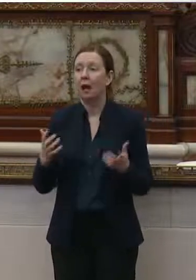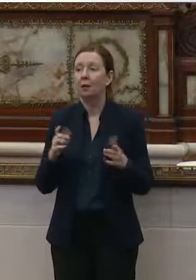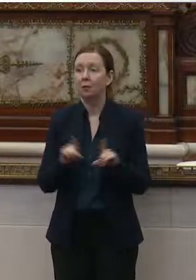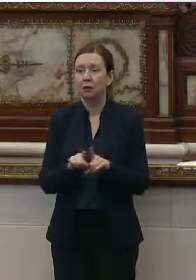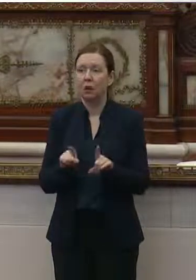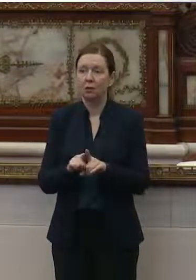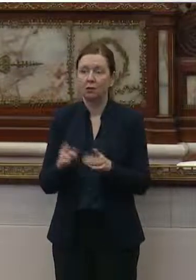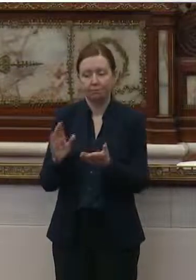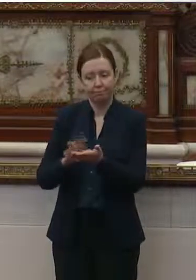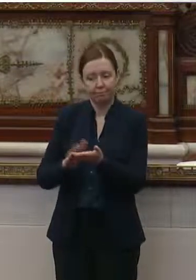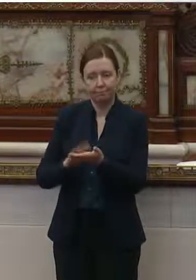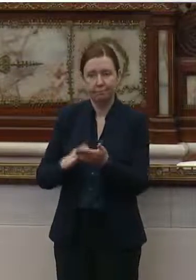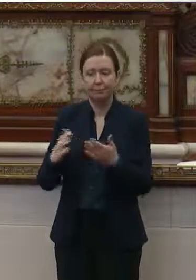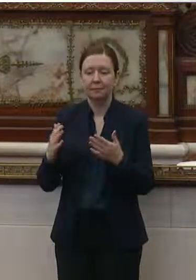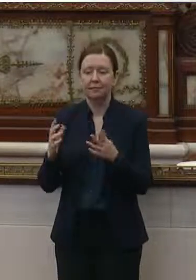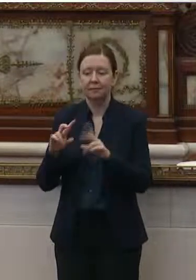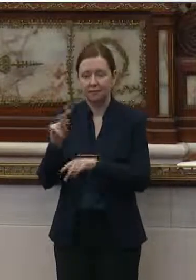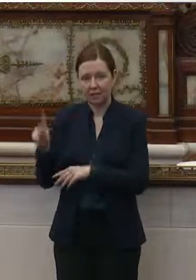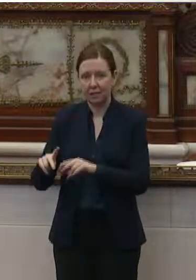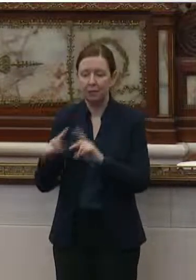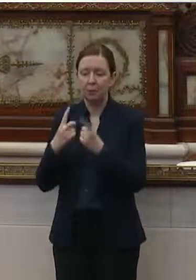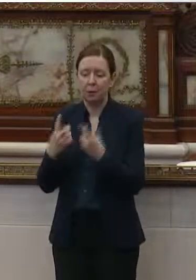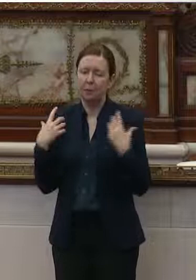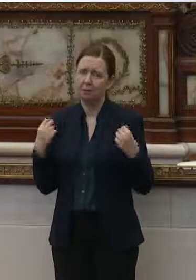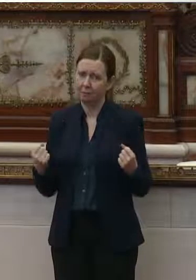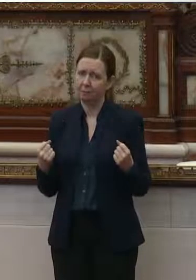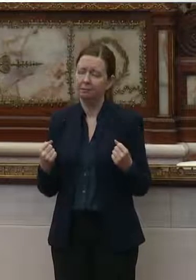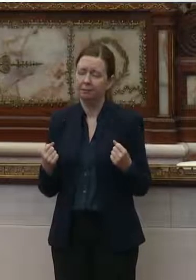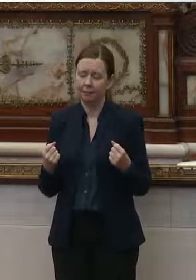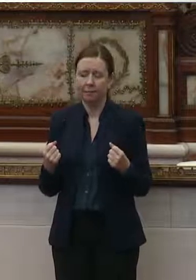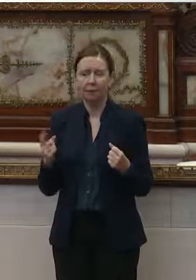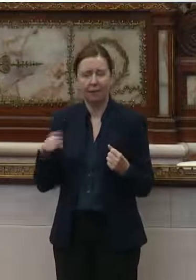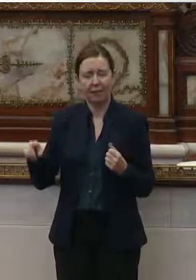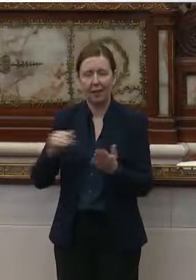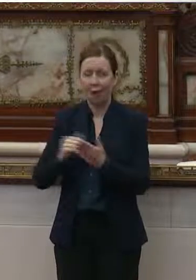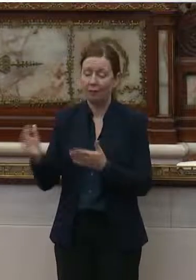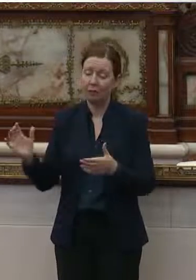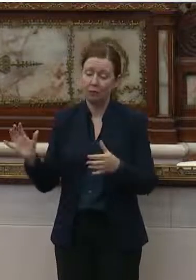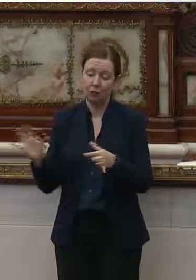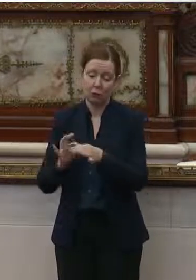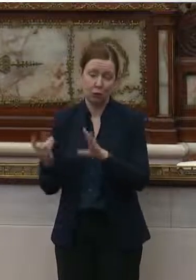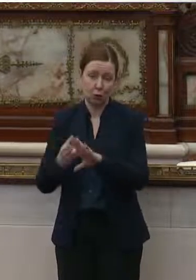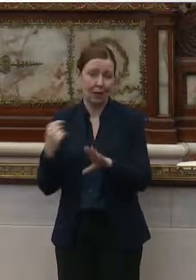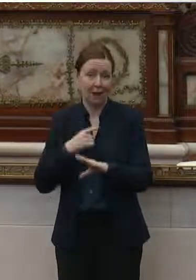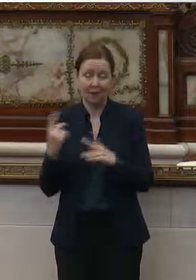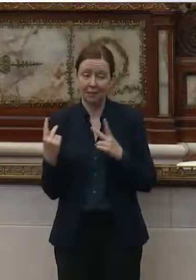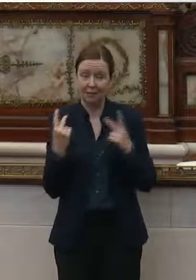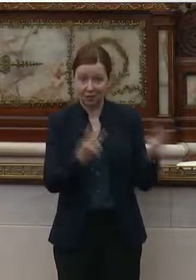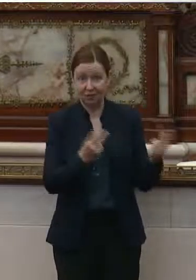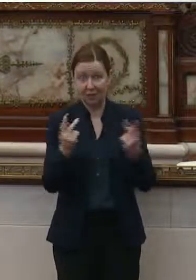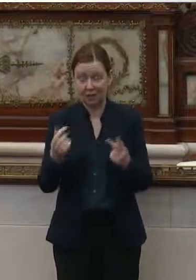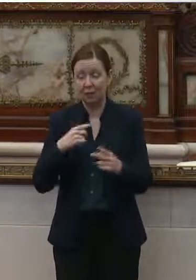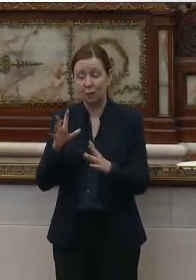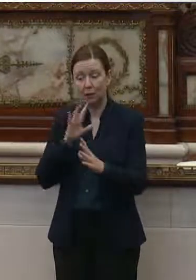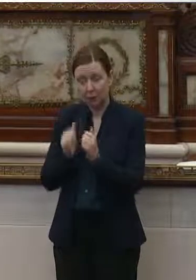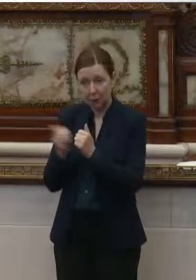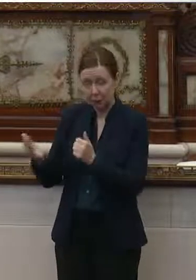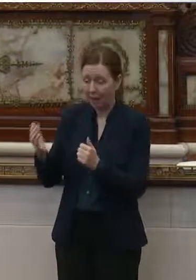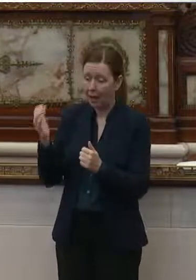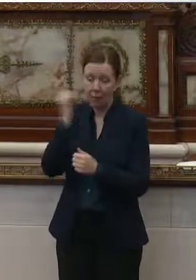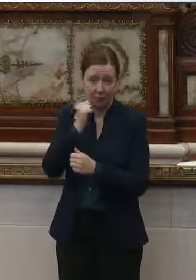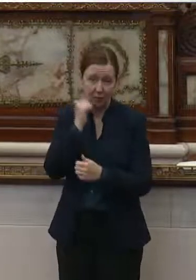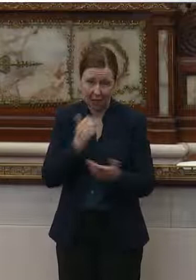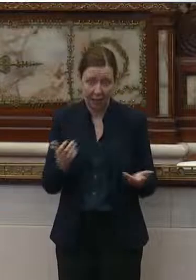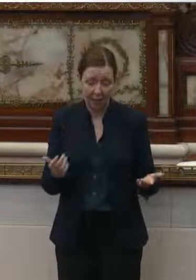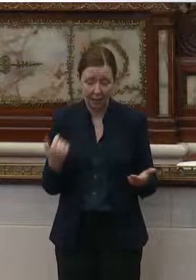also give the Philadelphia Department of Public Health some recognition. They often join us on our site visits. We speak with them on an almost daily